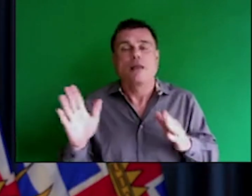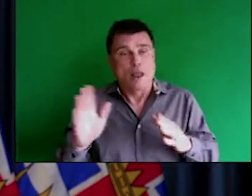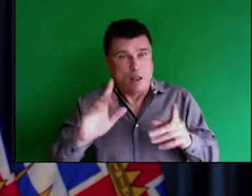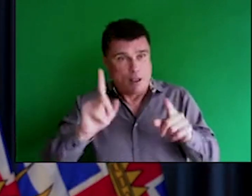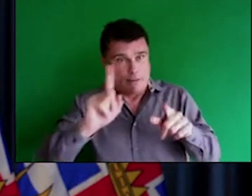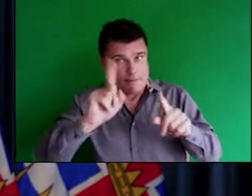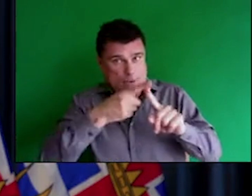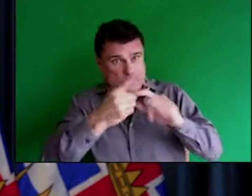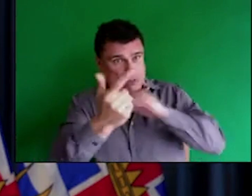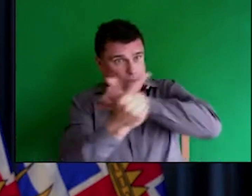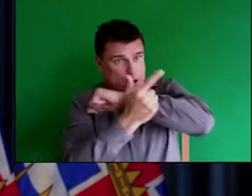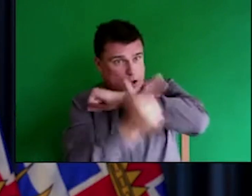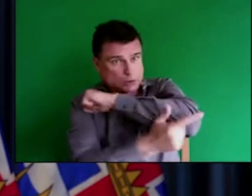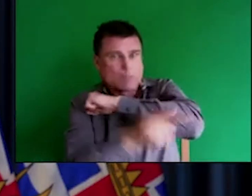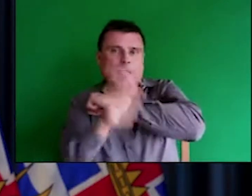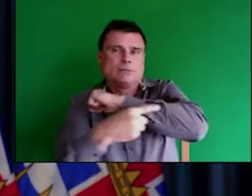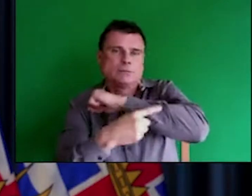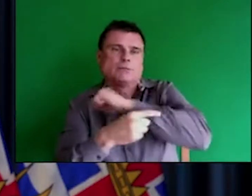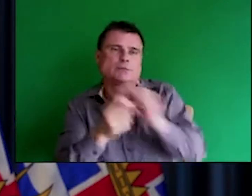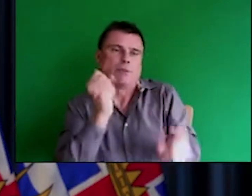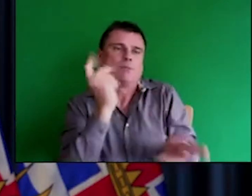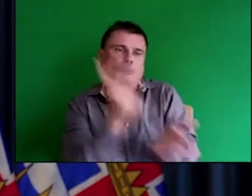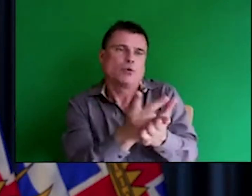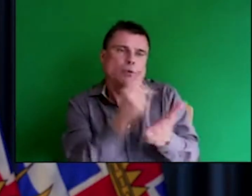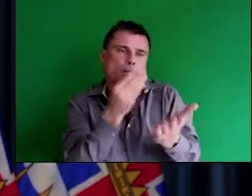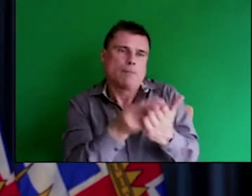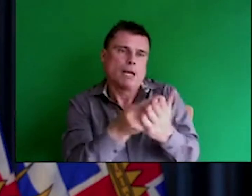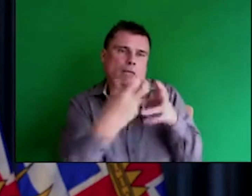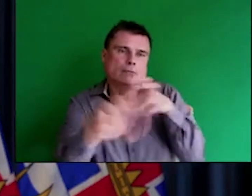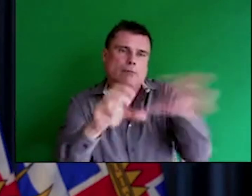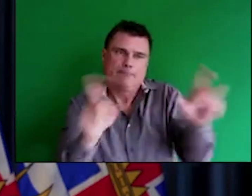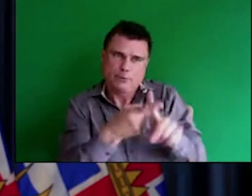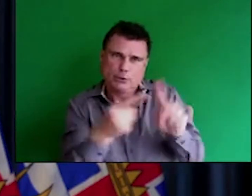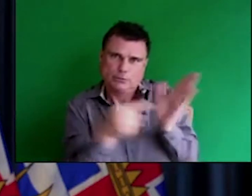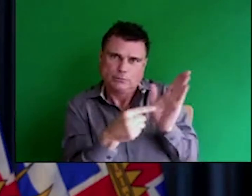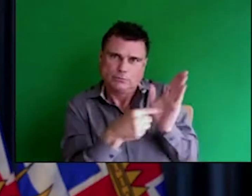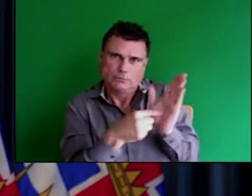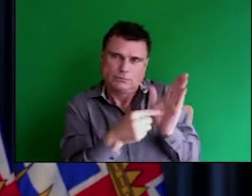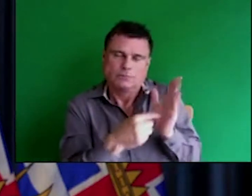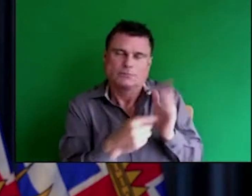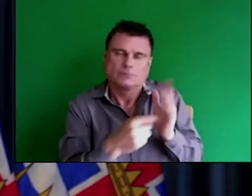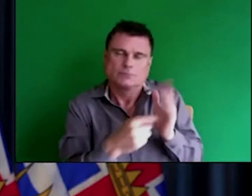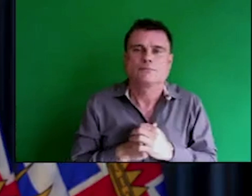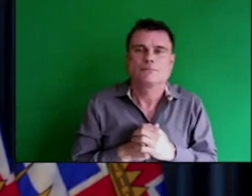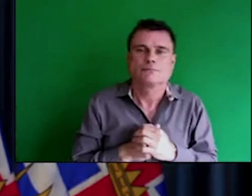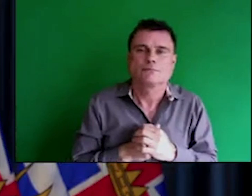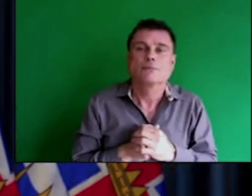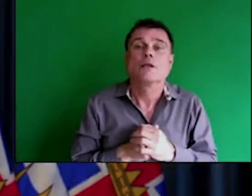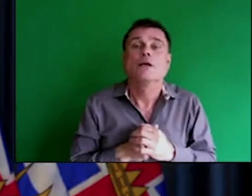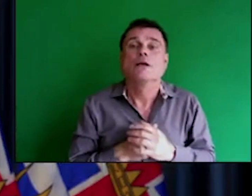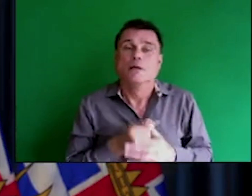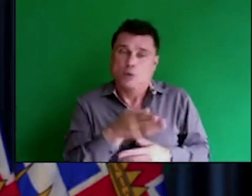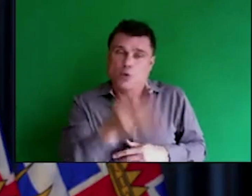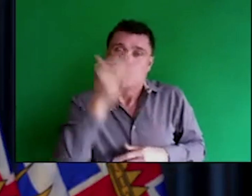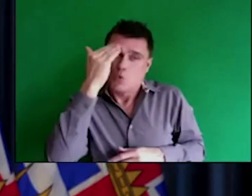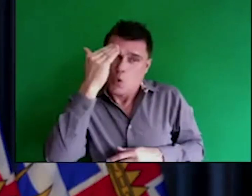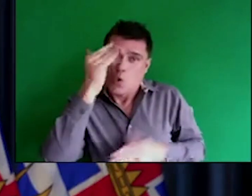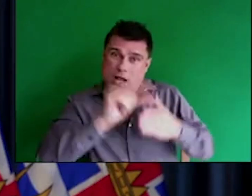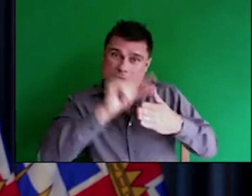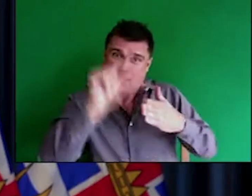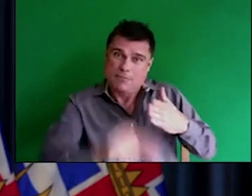to do this. And that's our goal. But there are, as you know, Rob, with government, there are always, always, range of